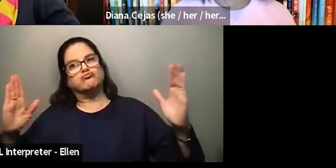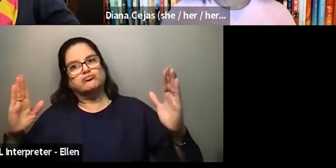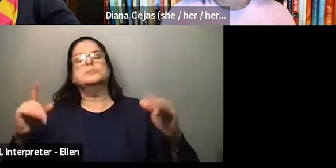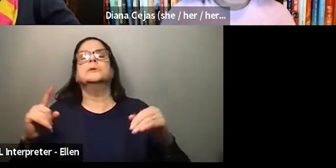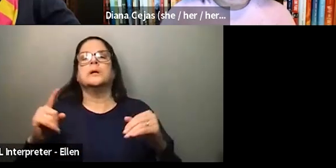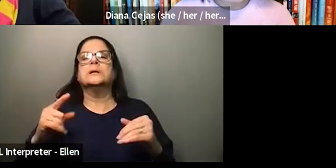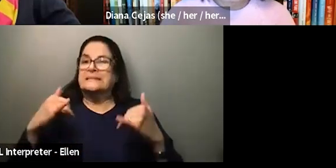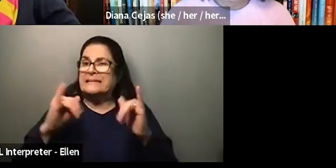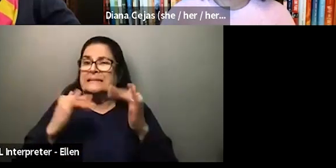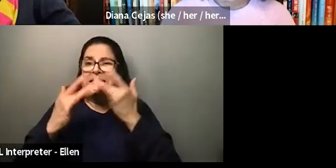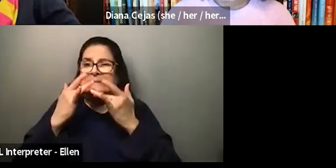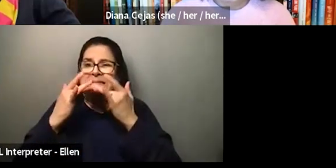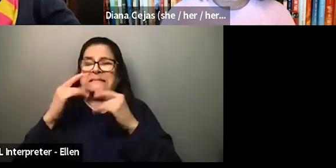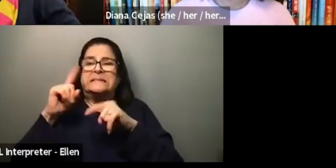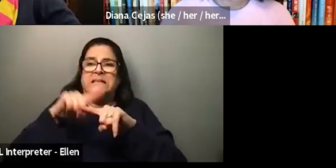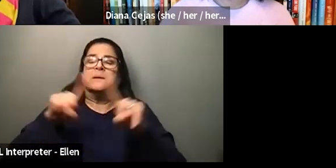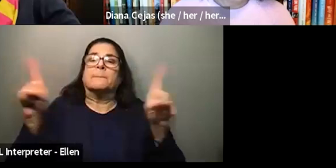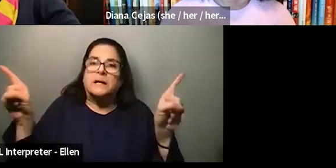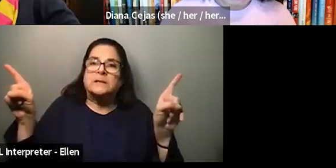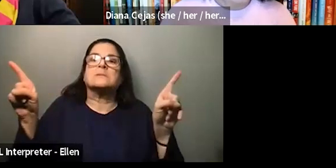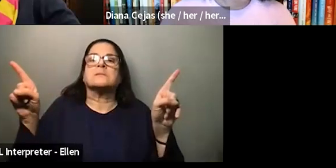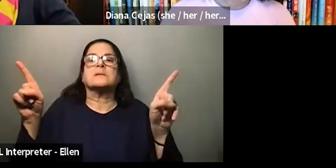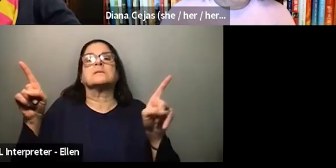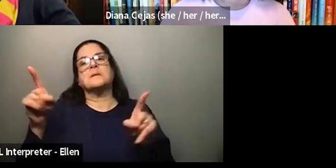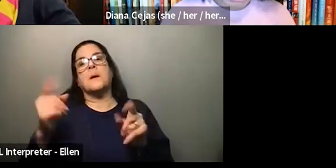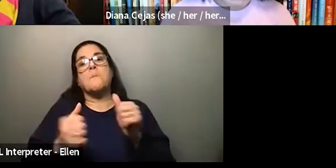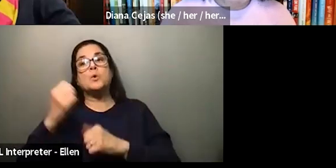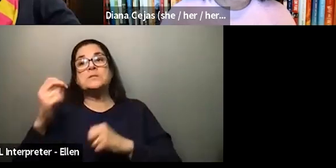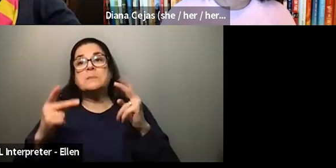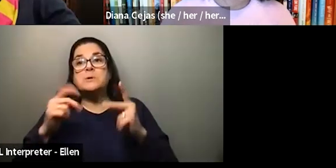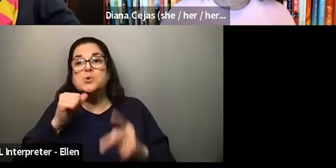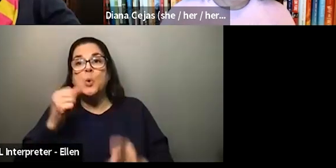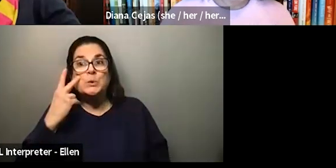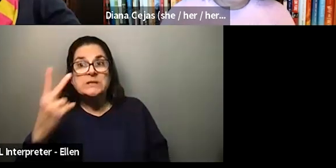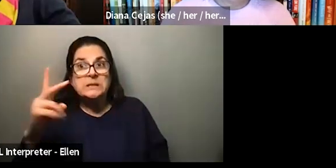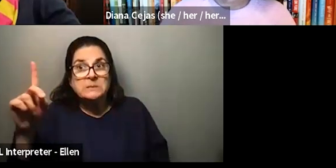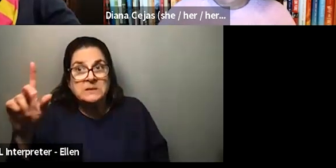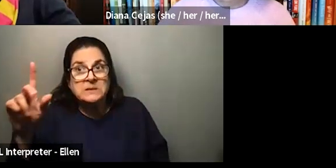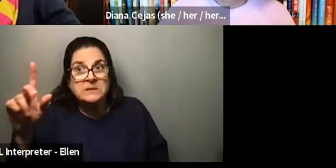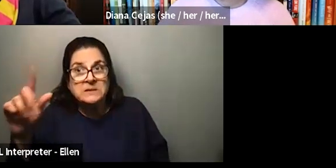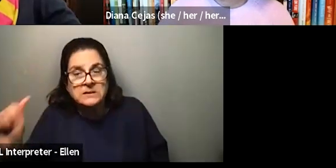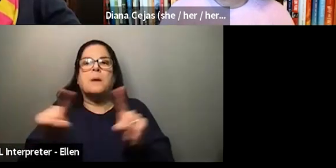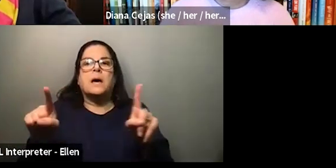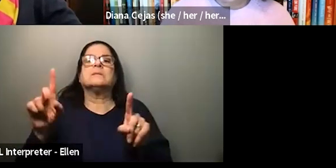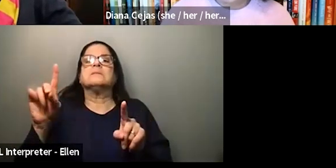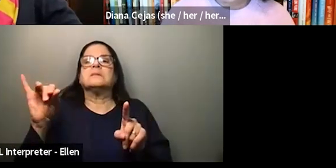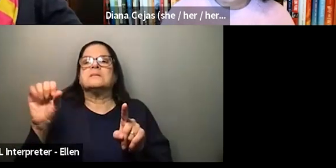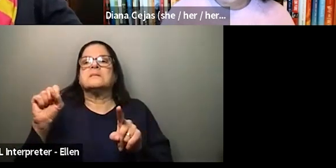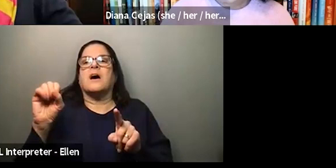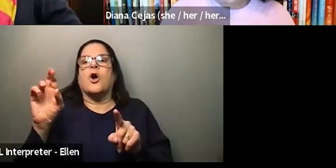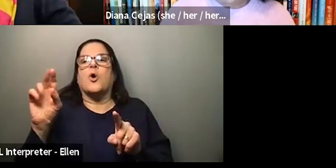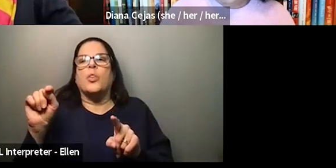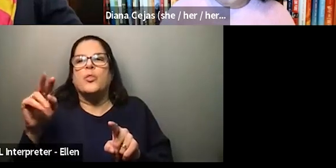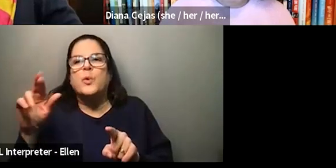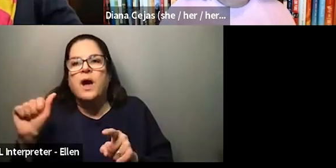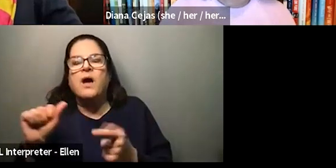unless I'm very tired, in which case, I start limping, my dysarthria gets worse, and I start really having some other kind of bodily issues.